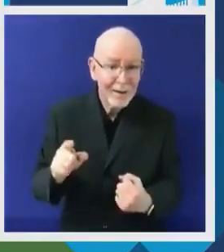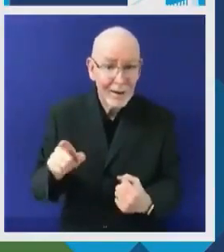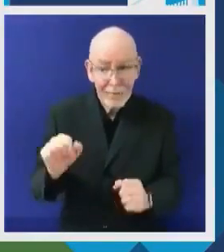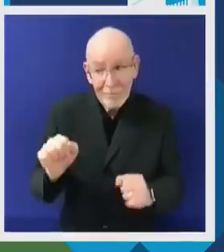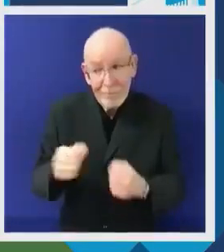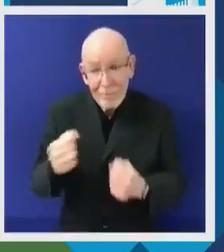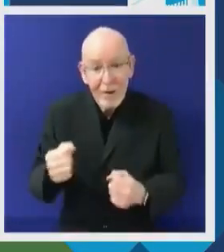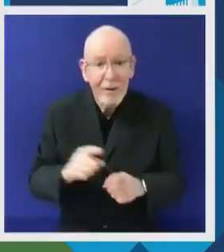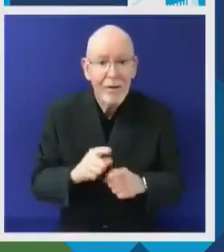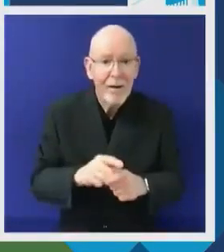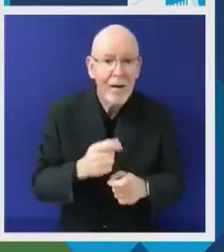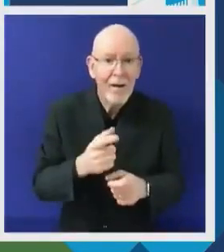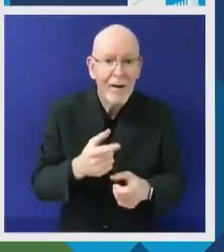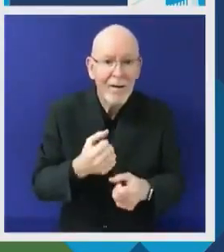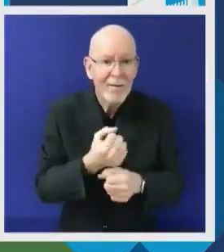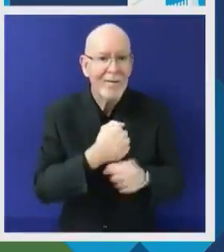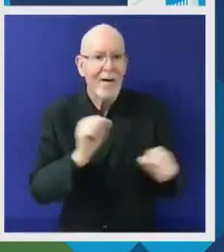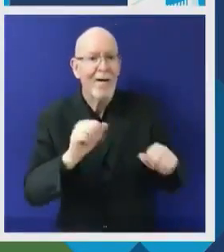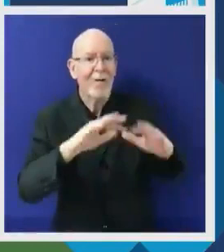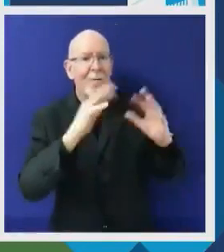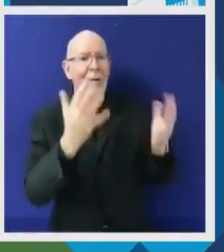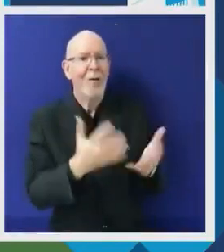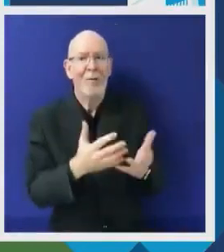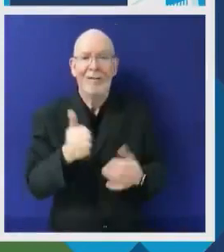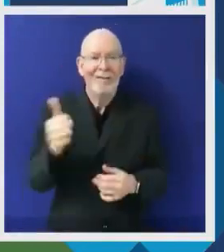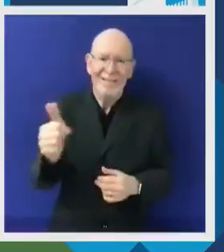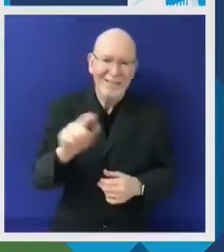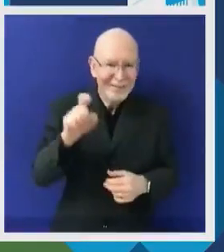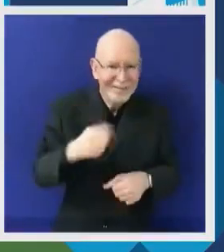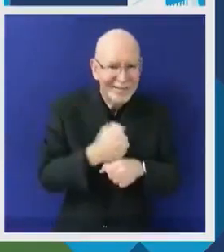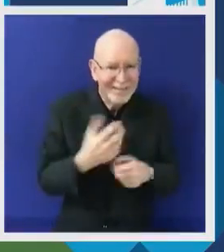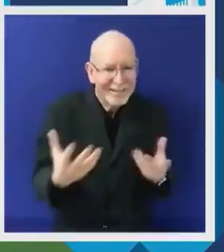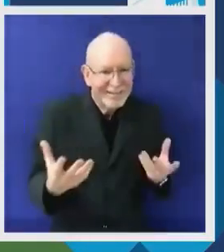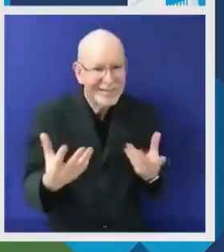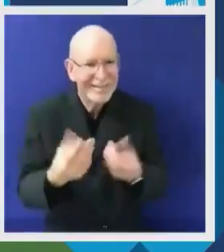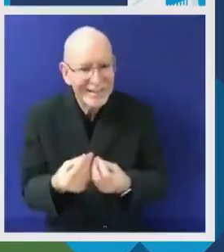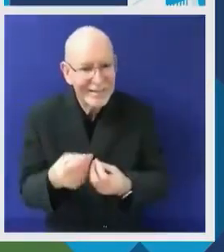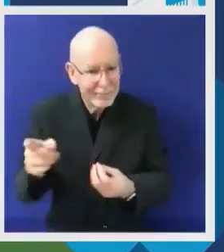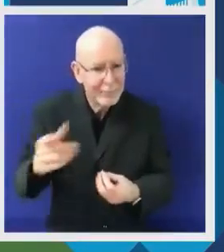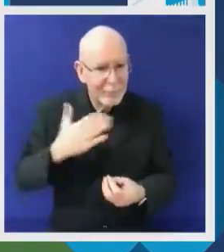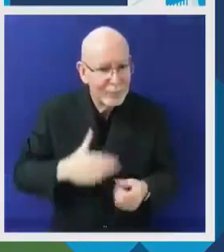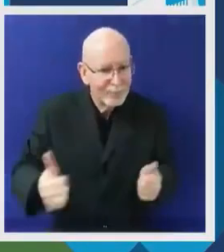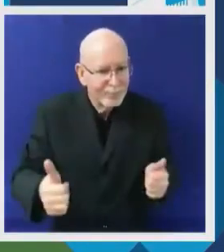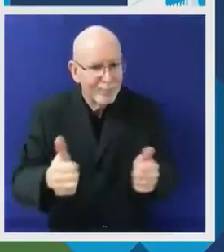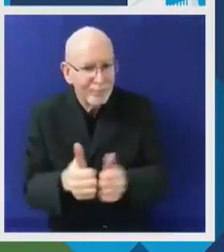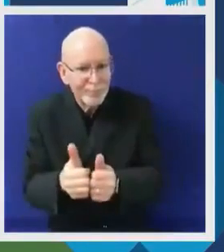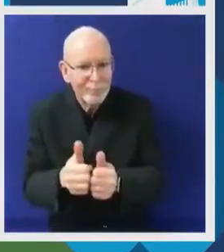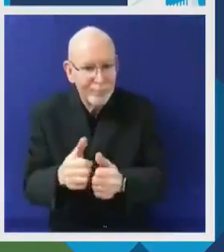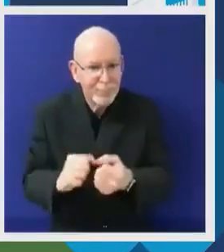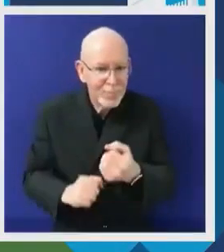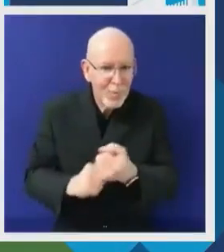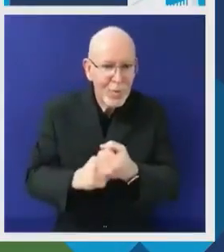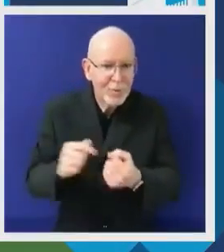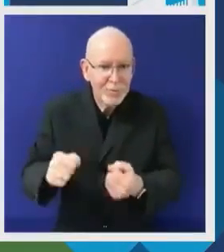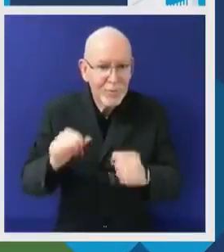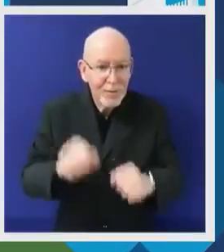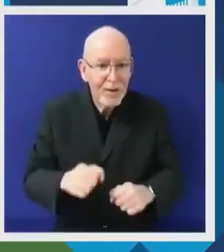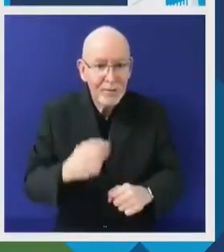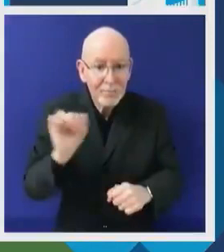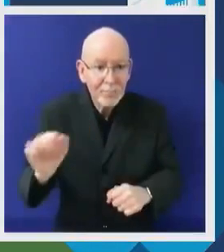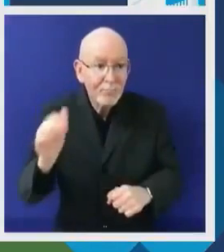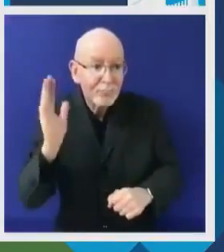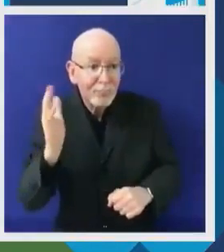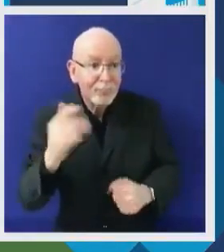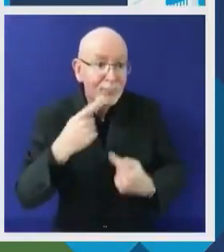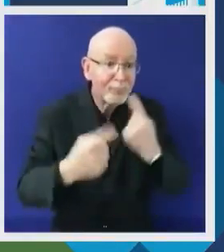that their peers are not left behind. Let's not forget that last year, during the UN 75 global